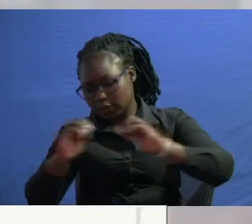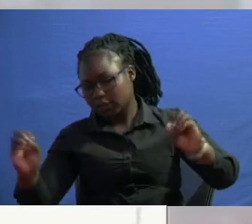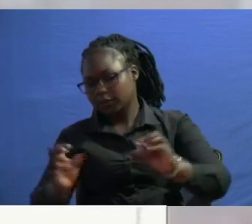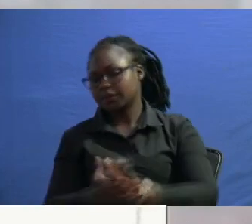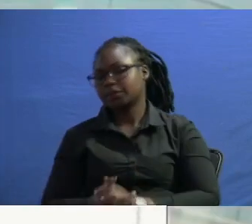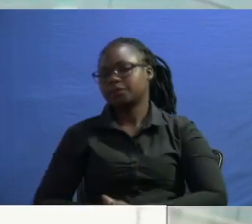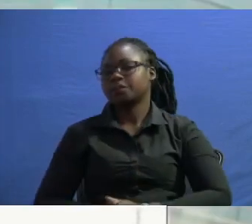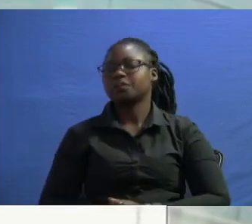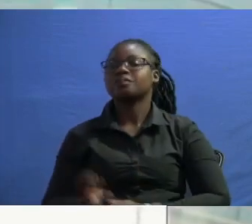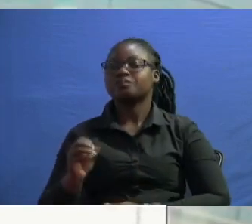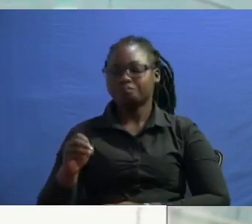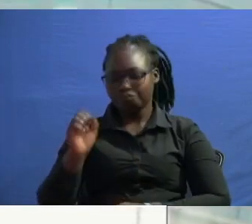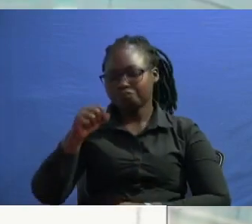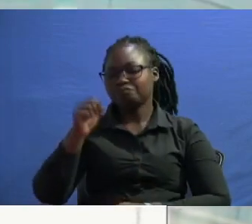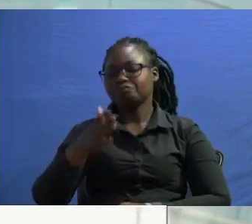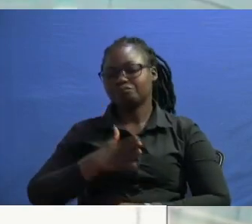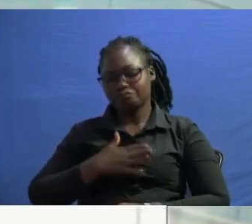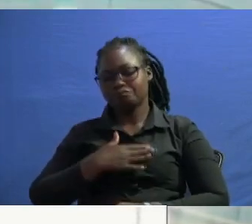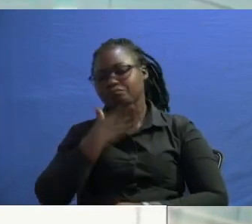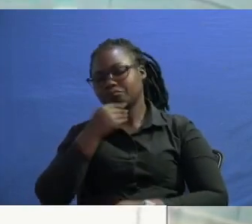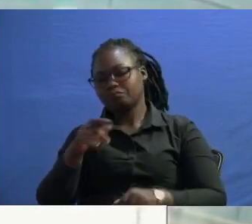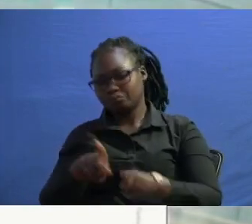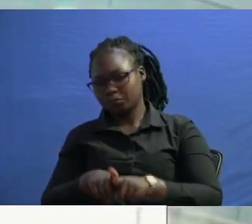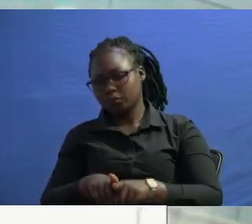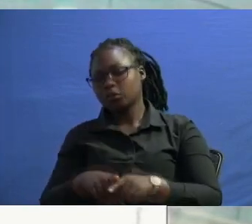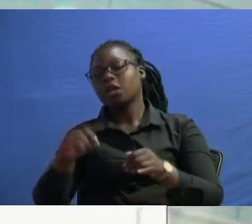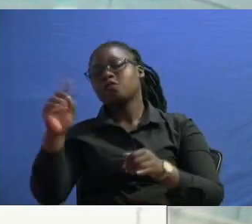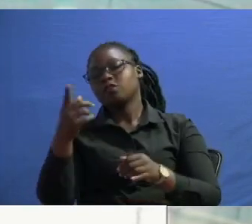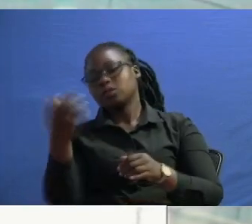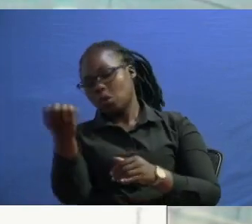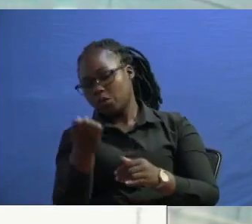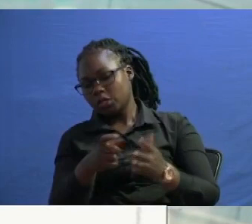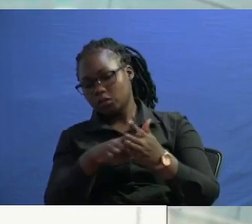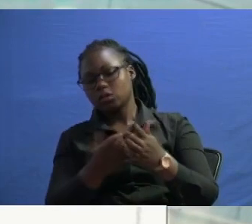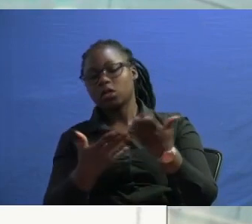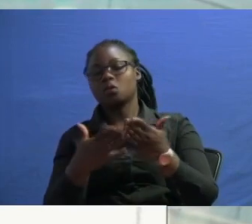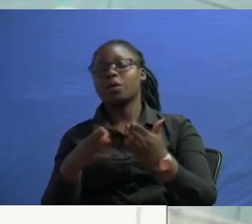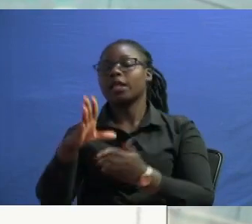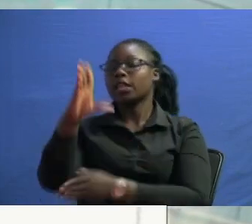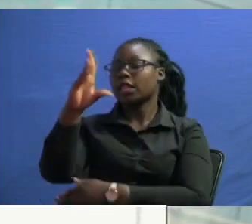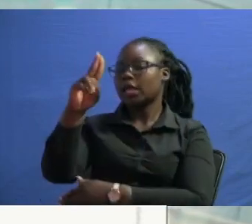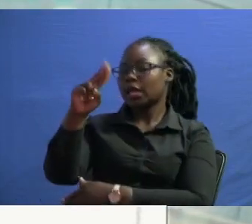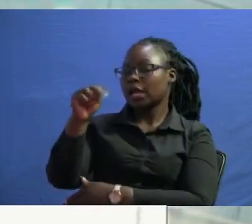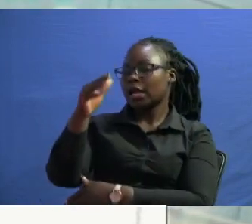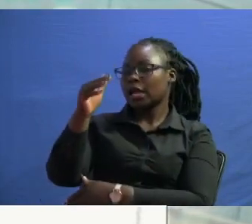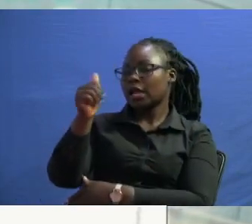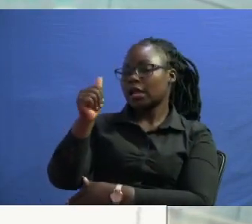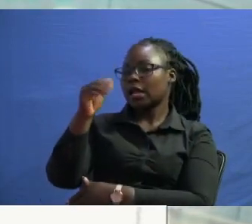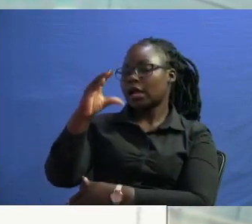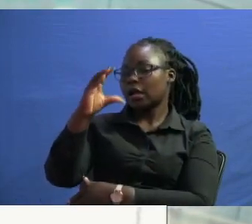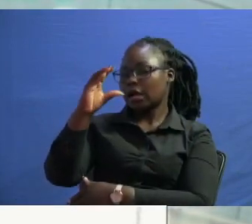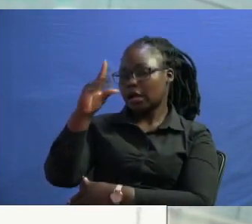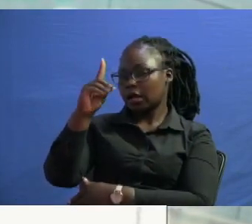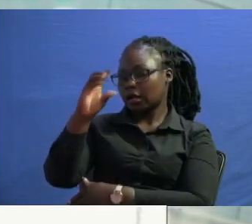yeah my brother i think we need to first of all start from where the nadco began you know when we